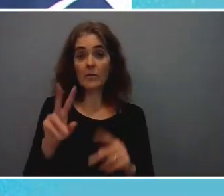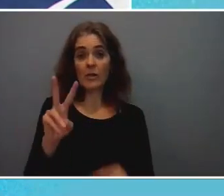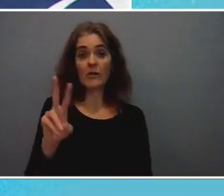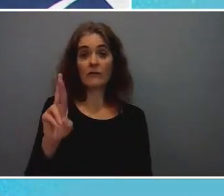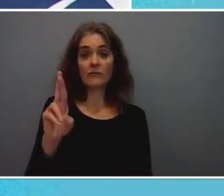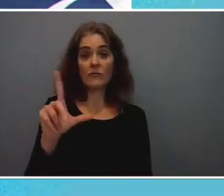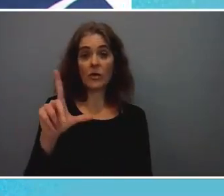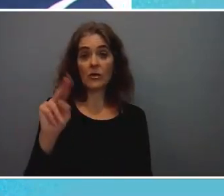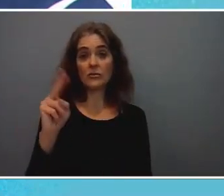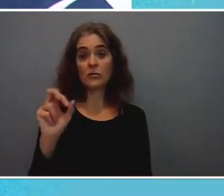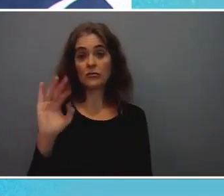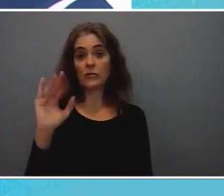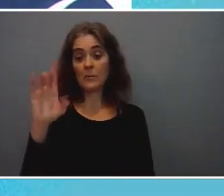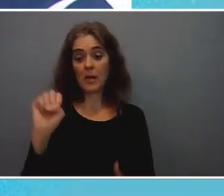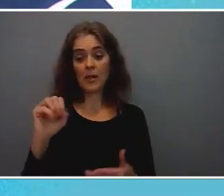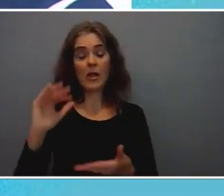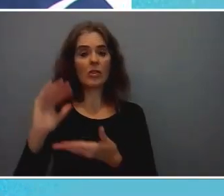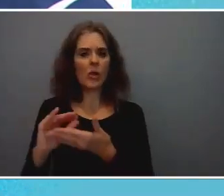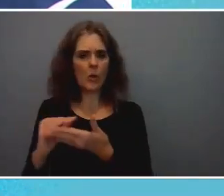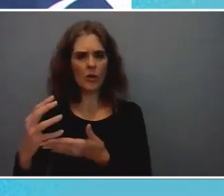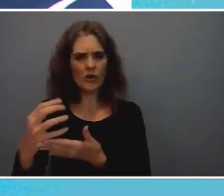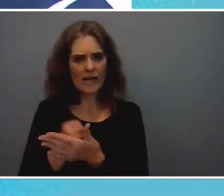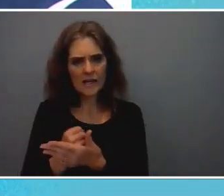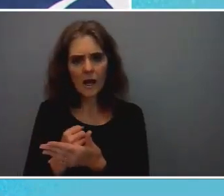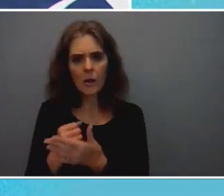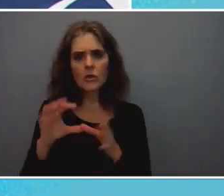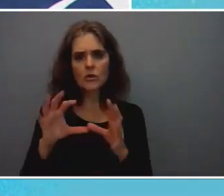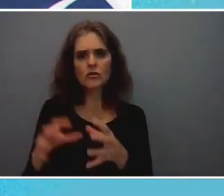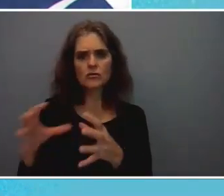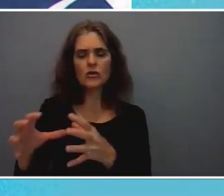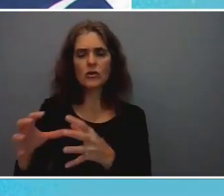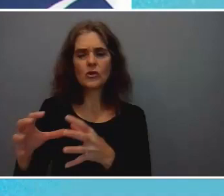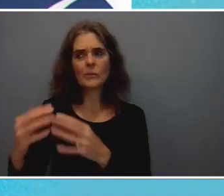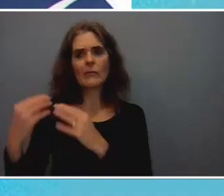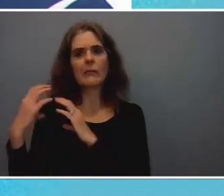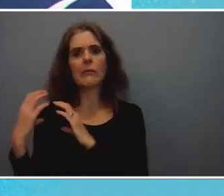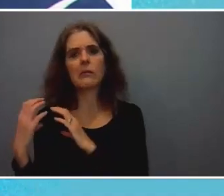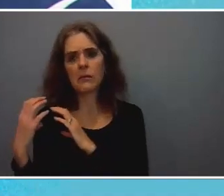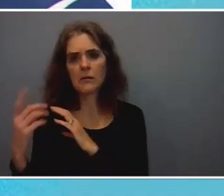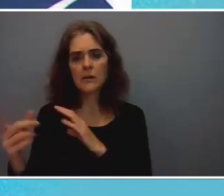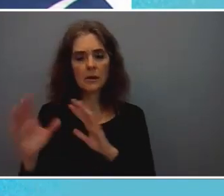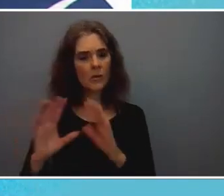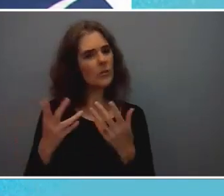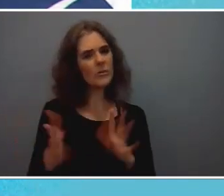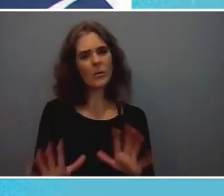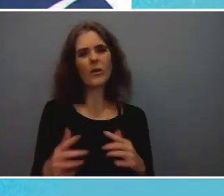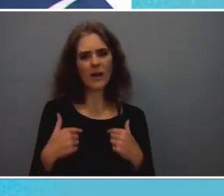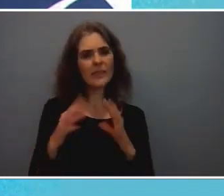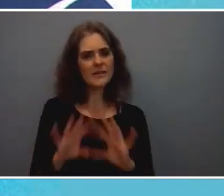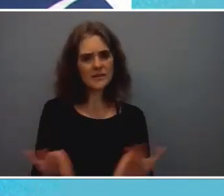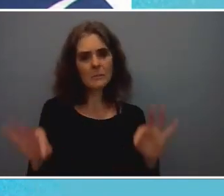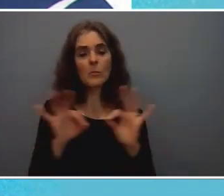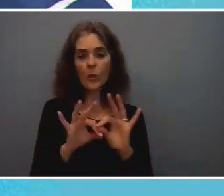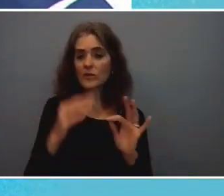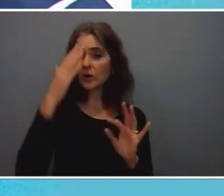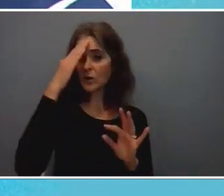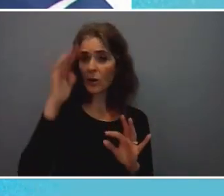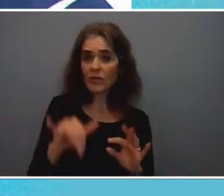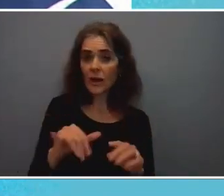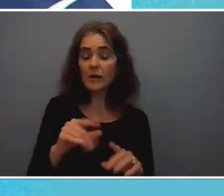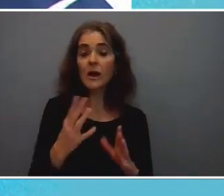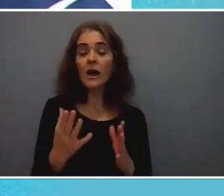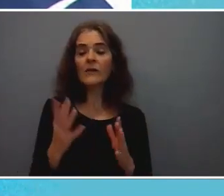goods to lower income groups to to bear the brunt is really important for example on coal